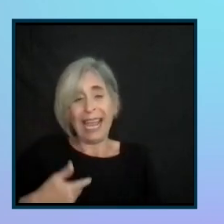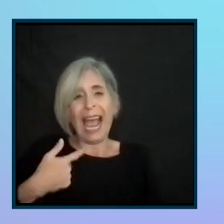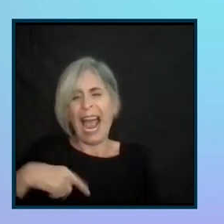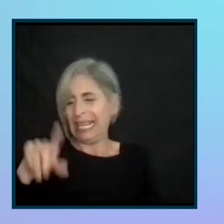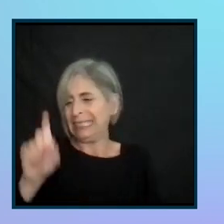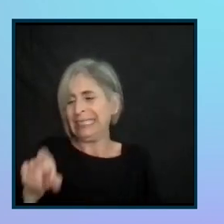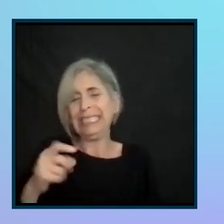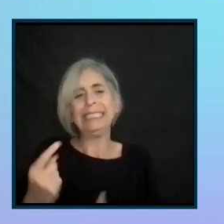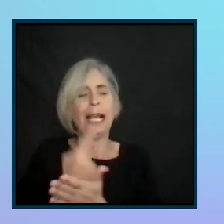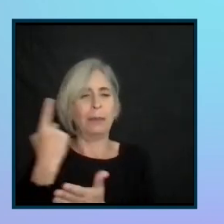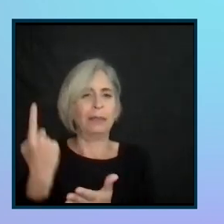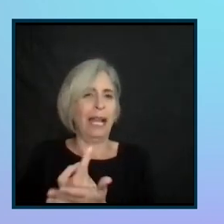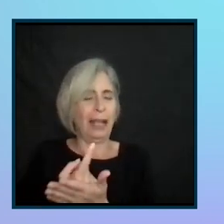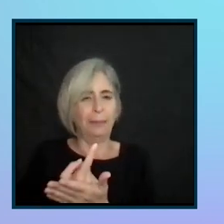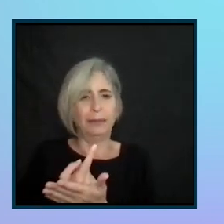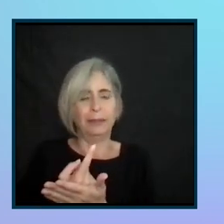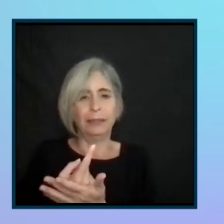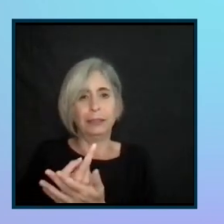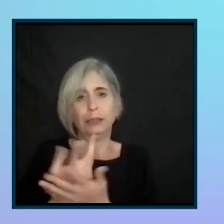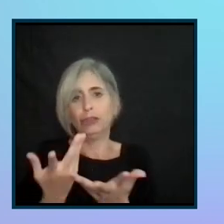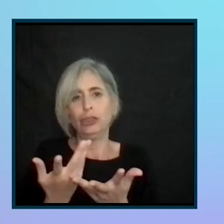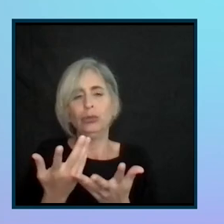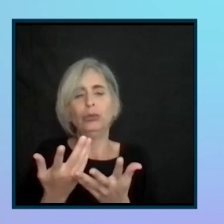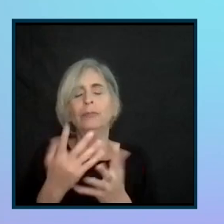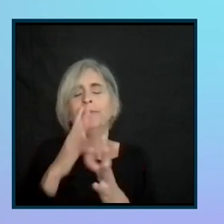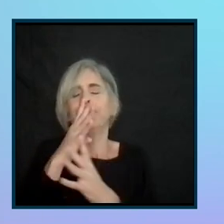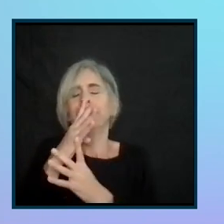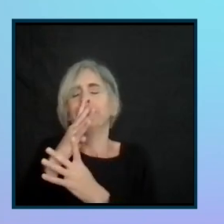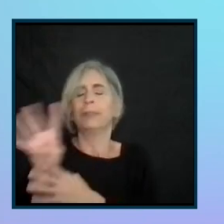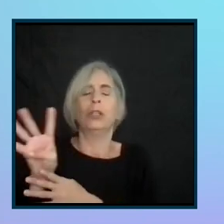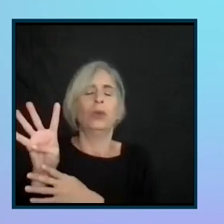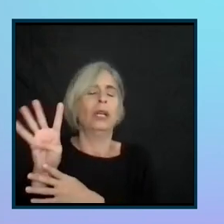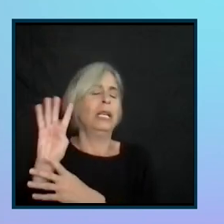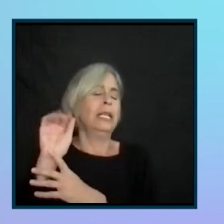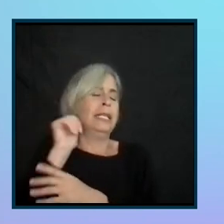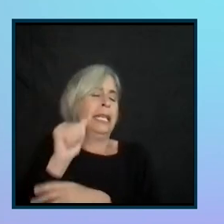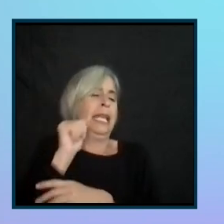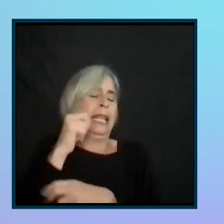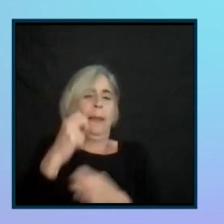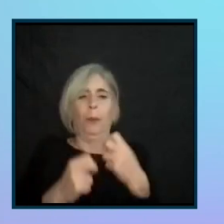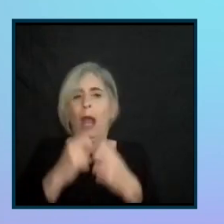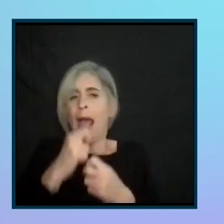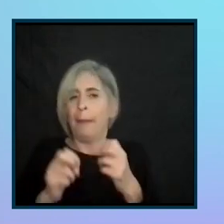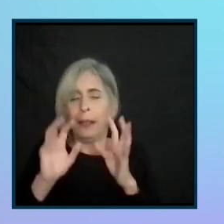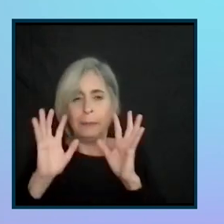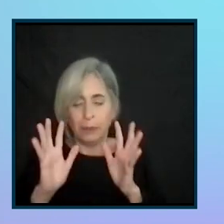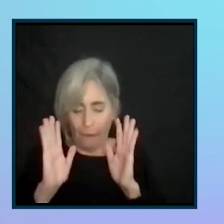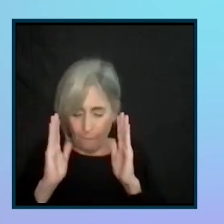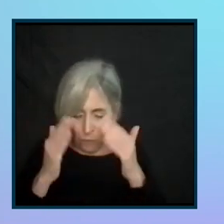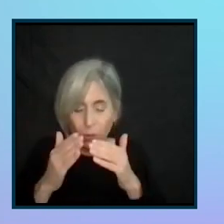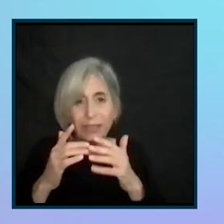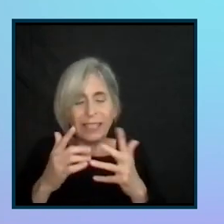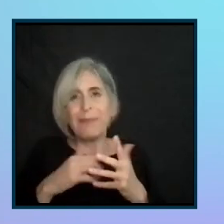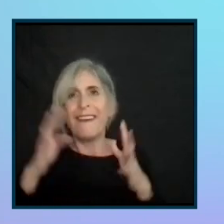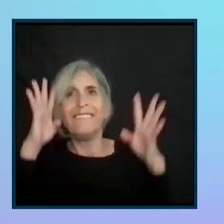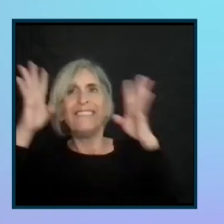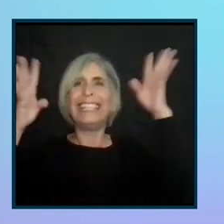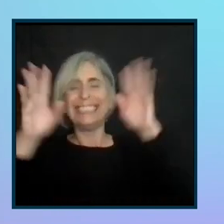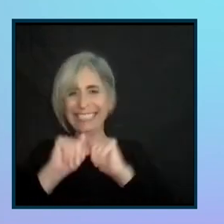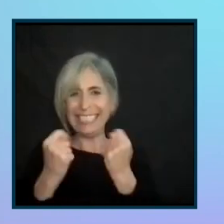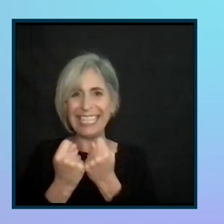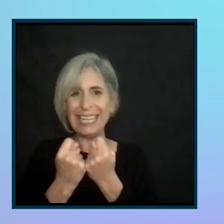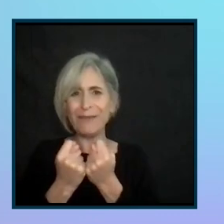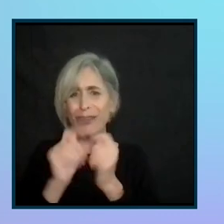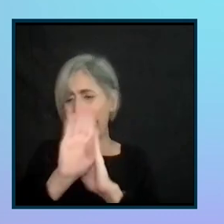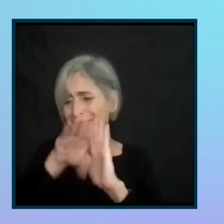need sometimes to just, just tune out from the day to day problems and just focus on my fantasy team just